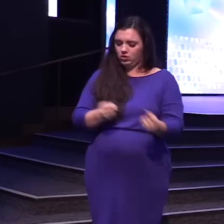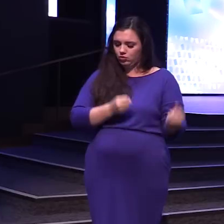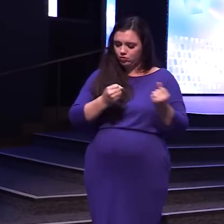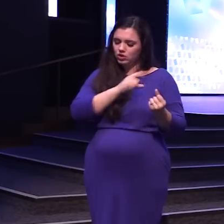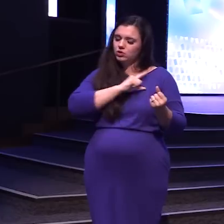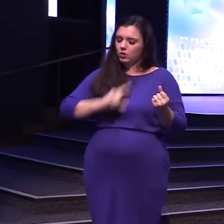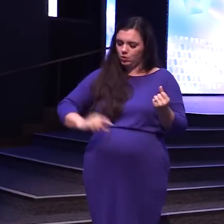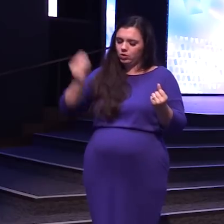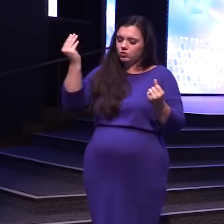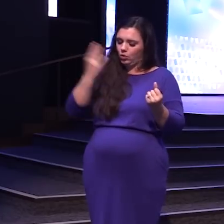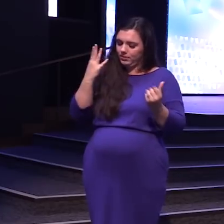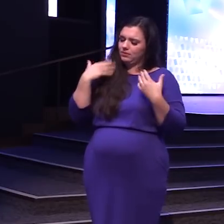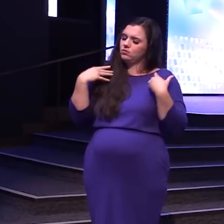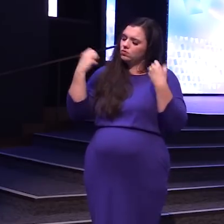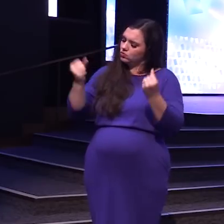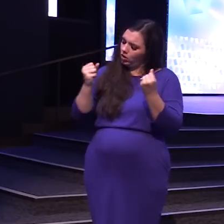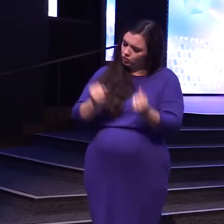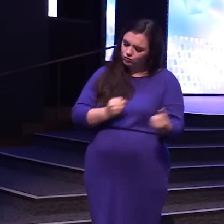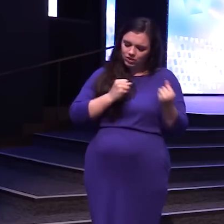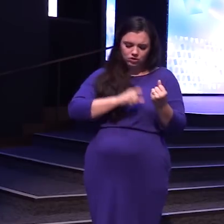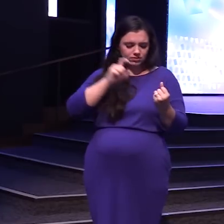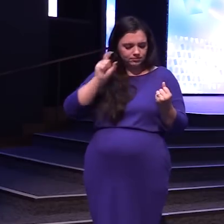Lord told me Be strong and courageous